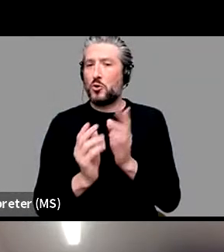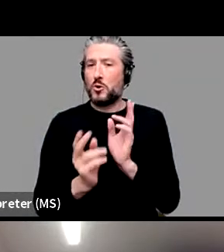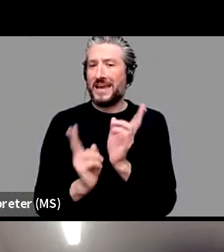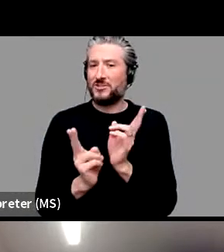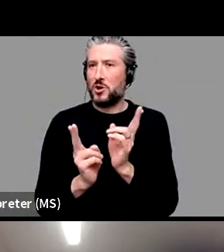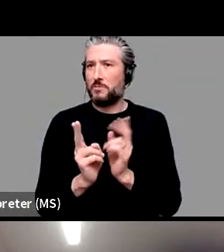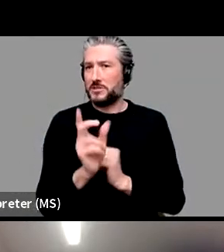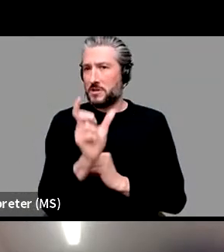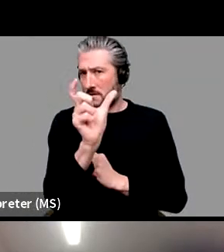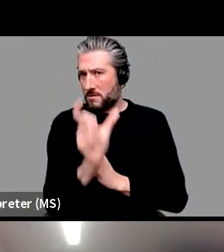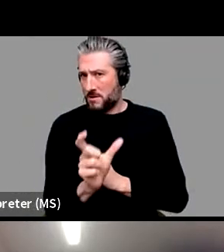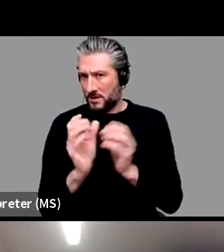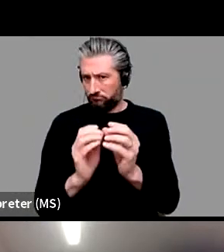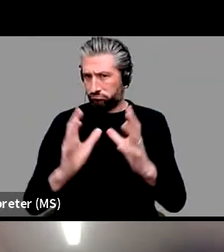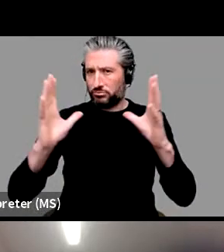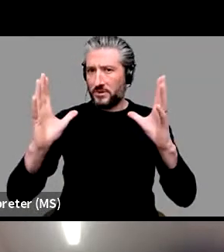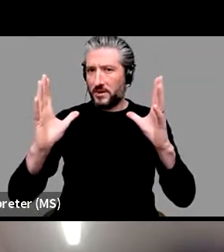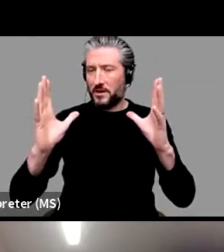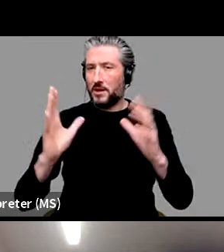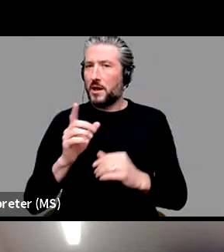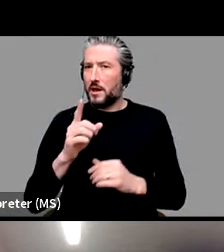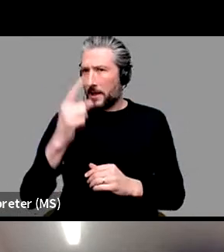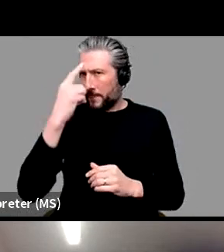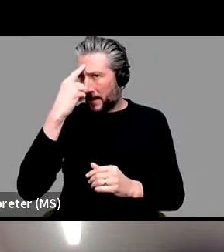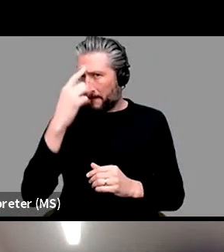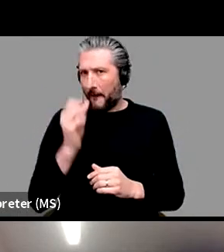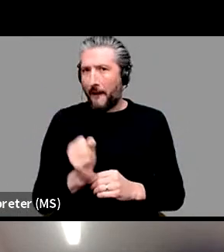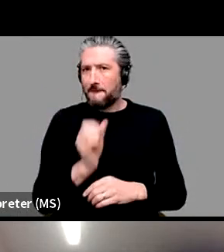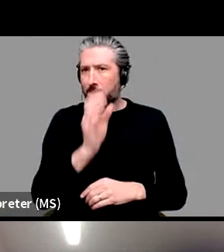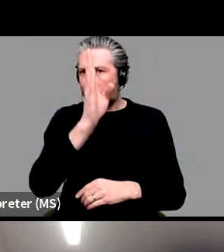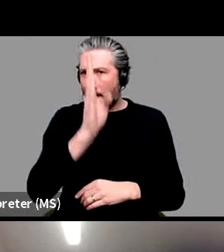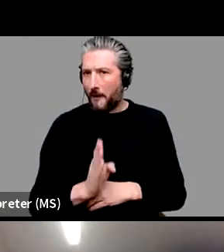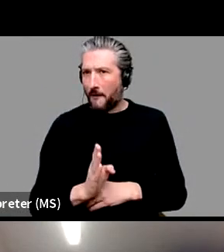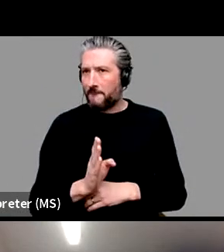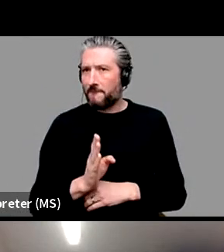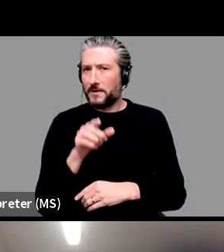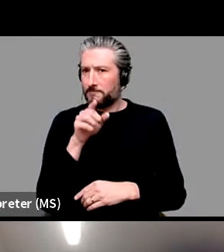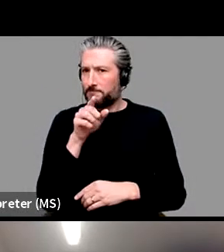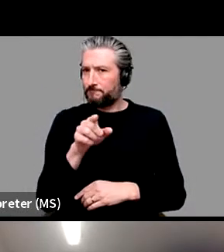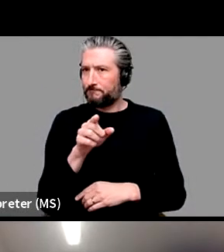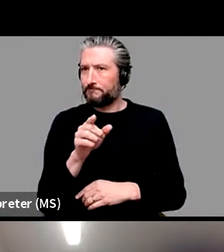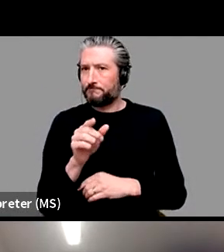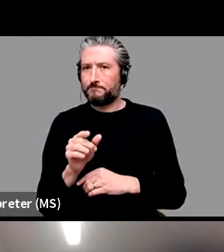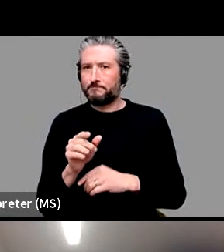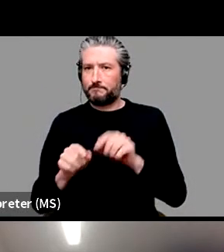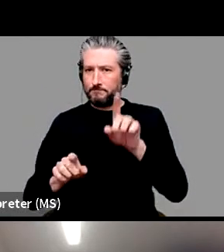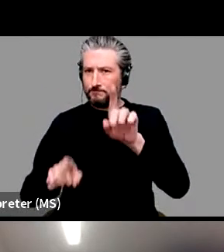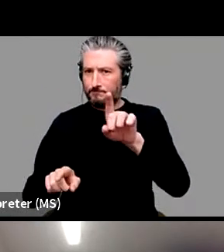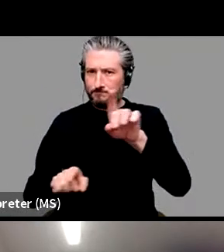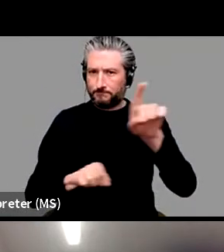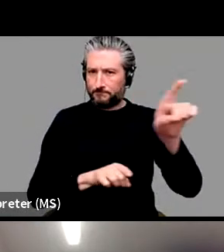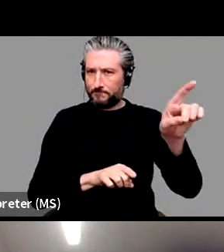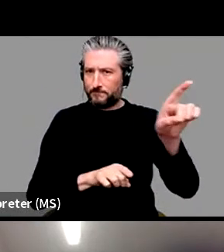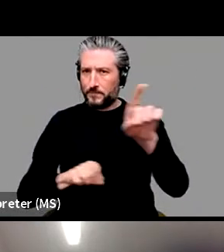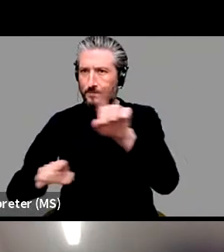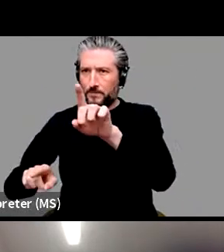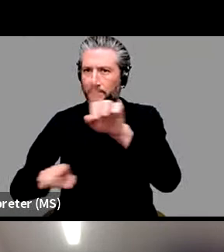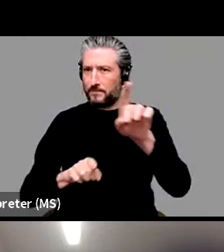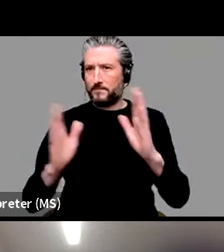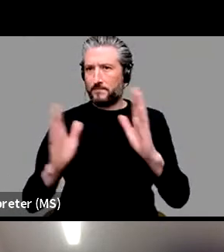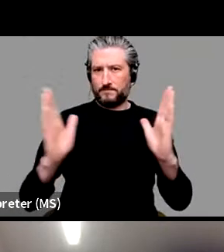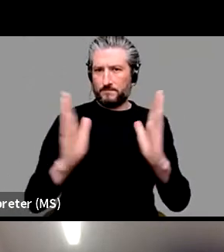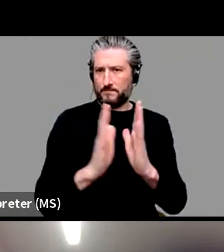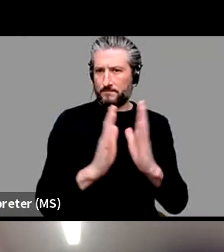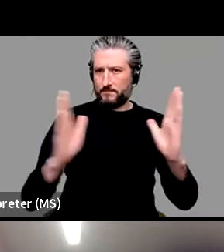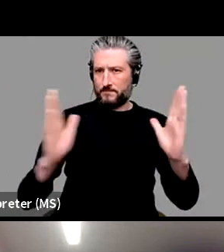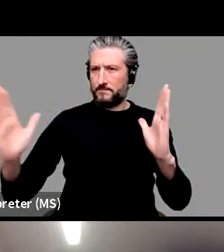should have that control. There should be a bar in the middle that you can move if you want the interpreter as well as Adele to be larger and the actual slides to be